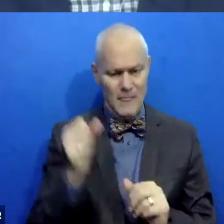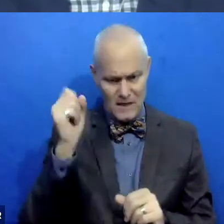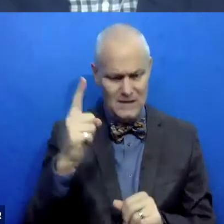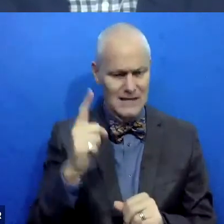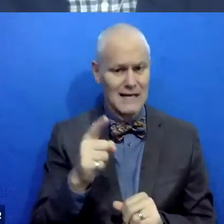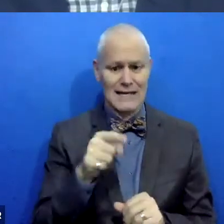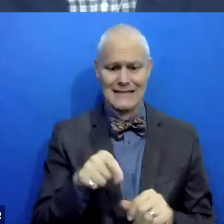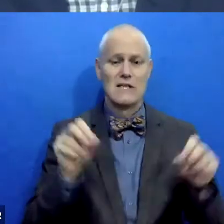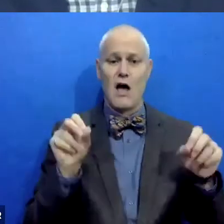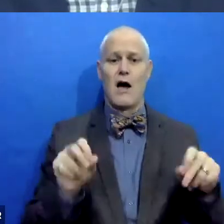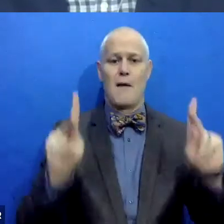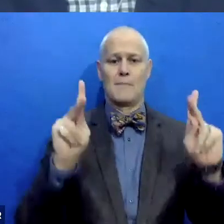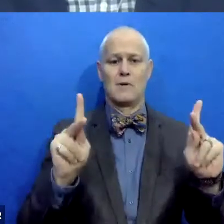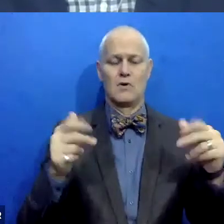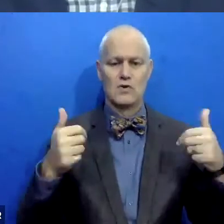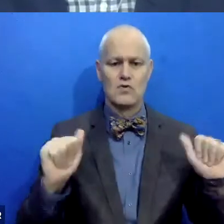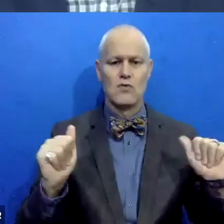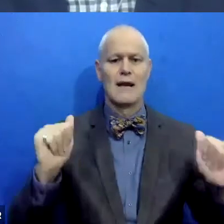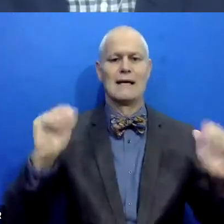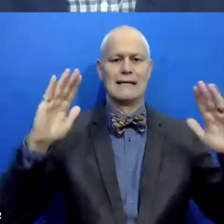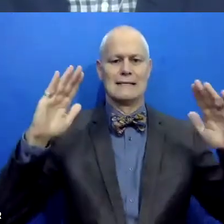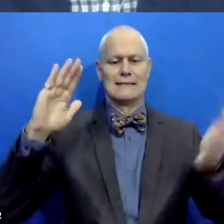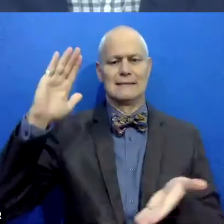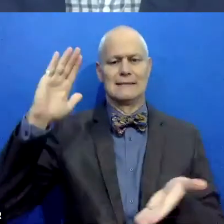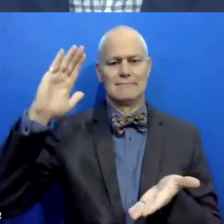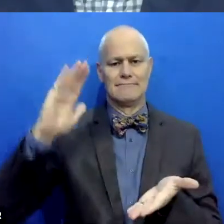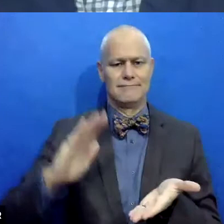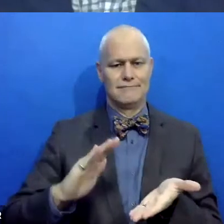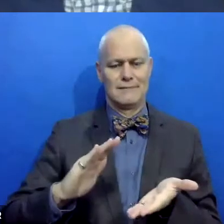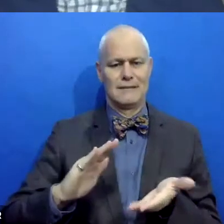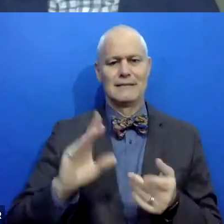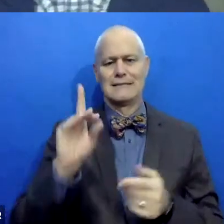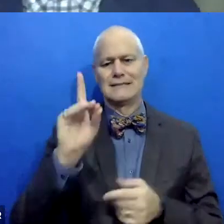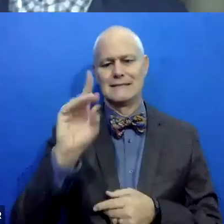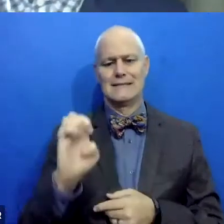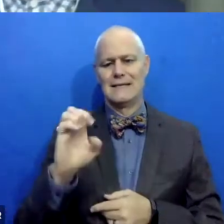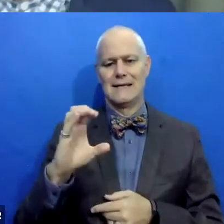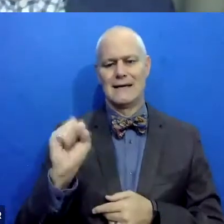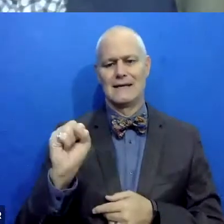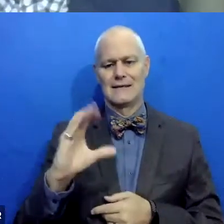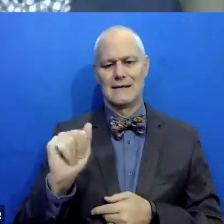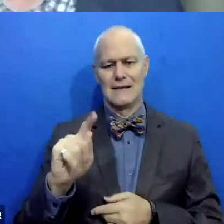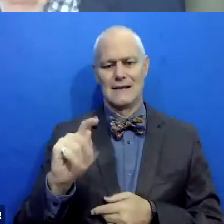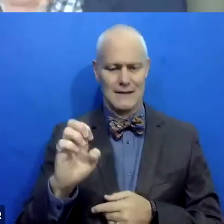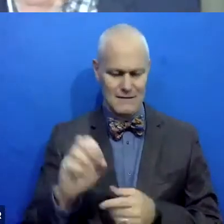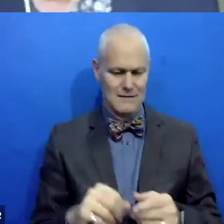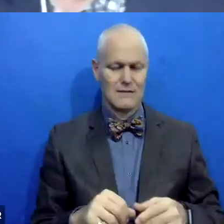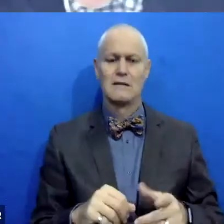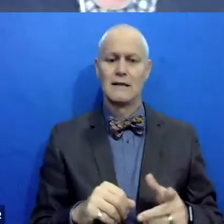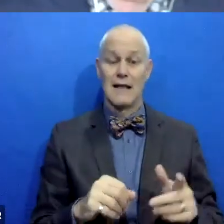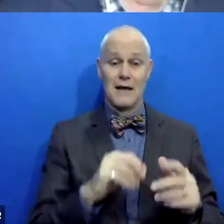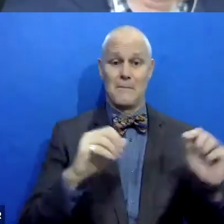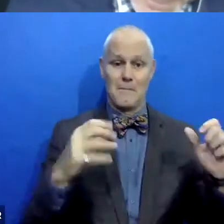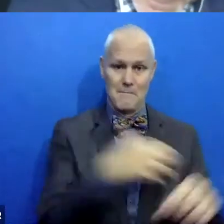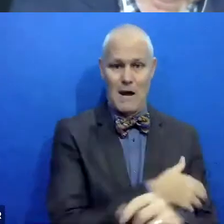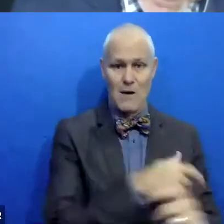an opportunity to try to deescalate that. And so it really is, again, a power and control wheel is a really important and powerful tool in helping people see things